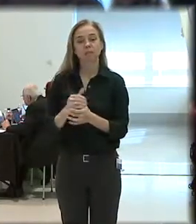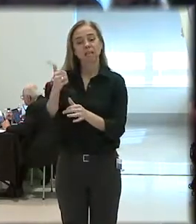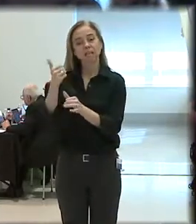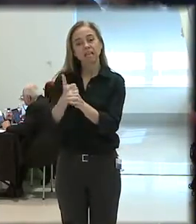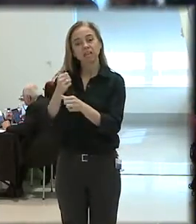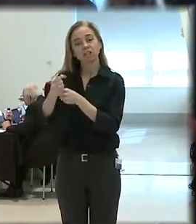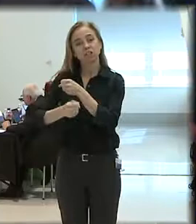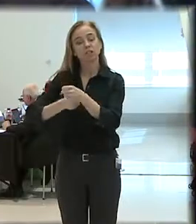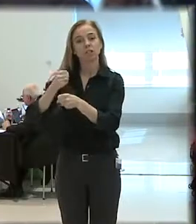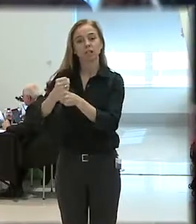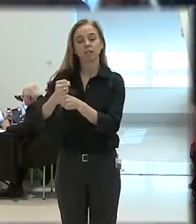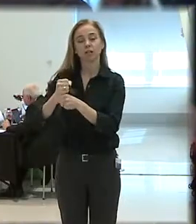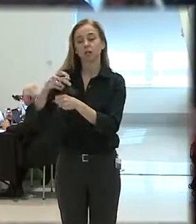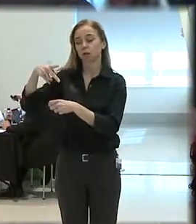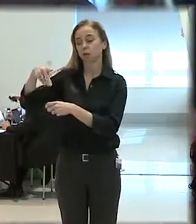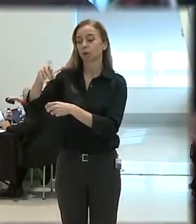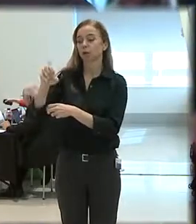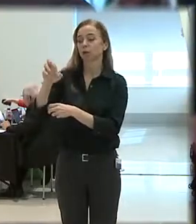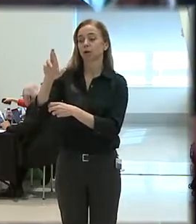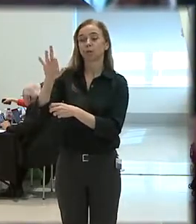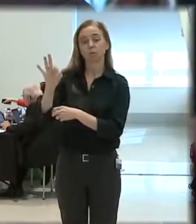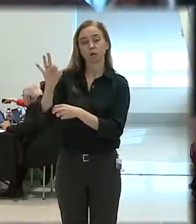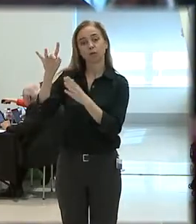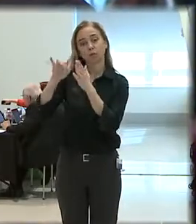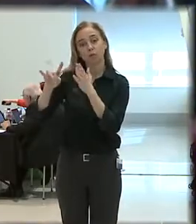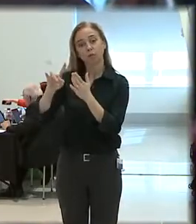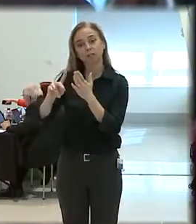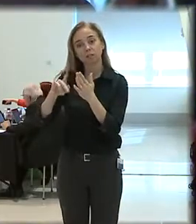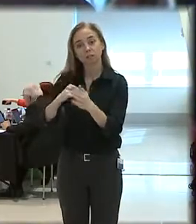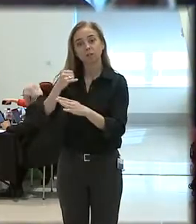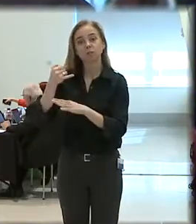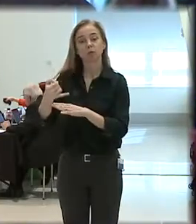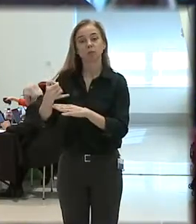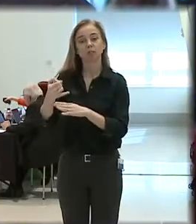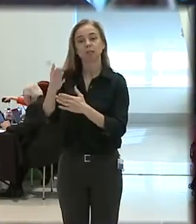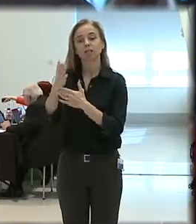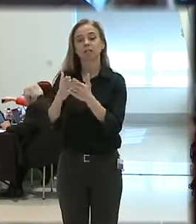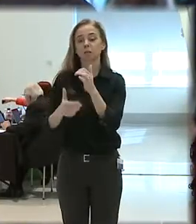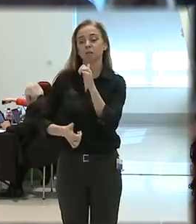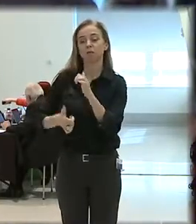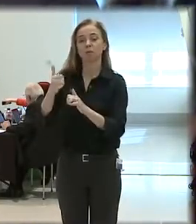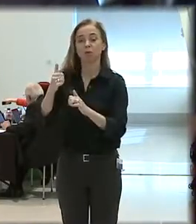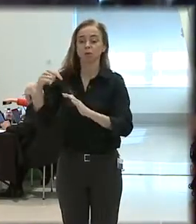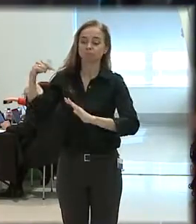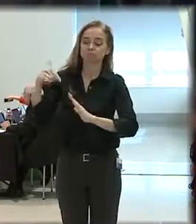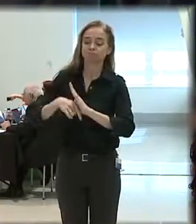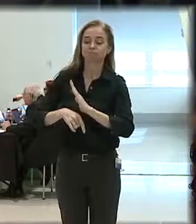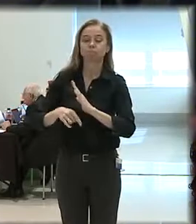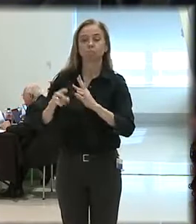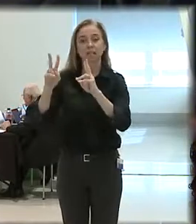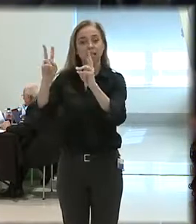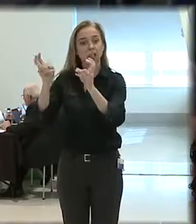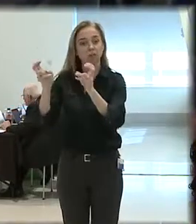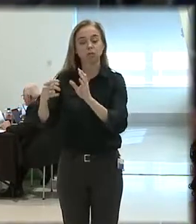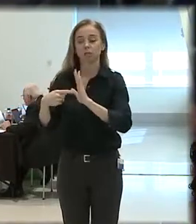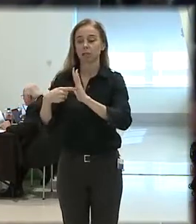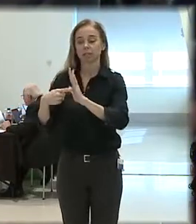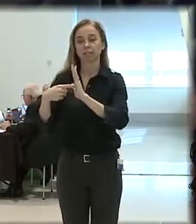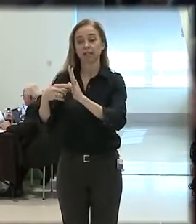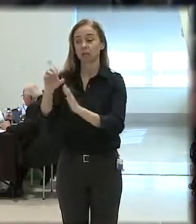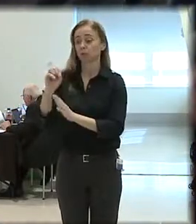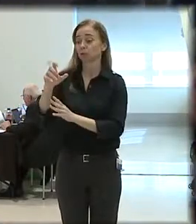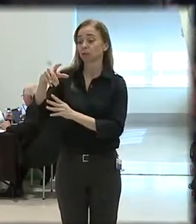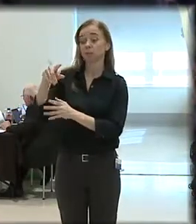year, PERF conducts research projects on some of the most compelling issues. For example, in